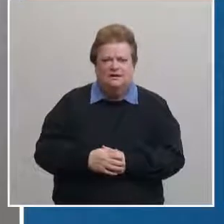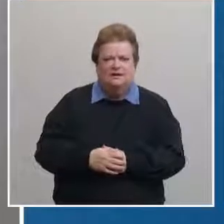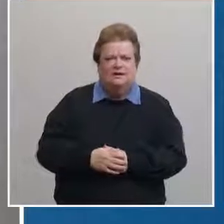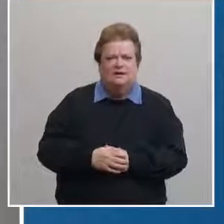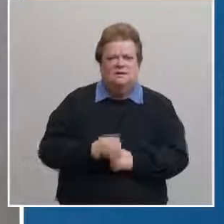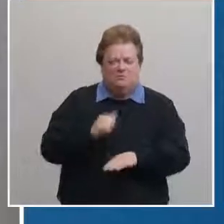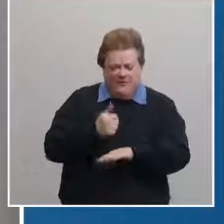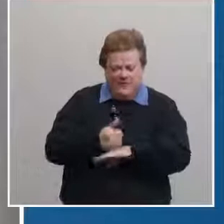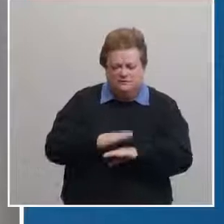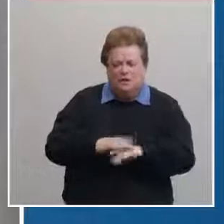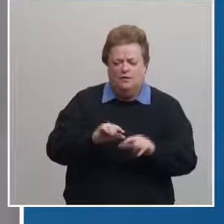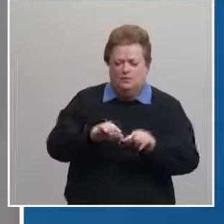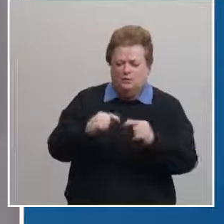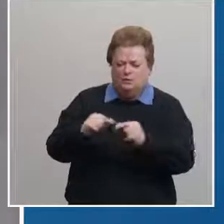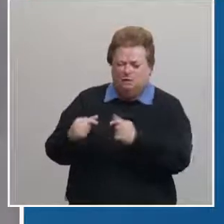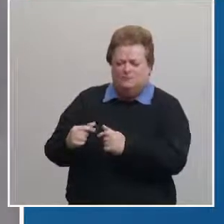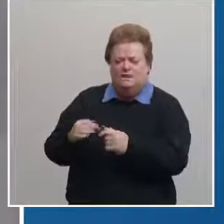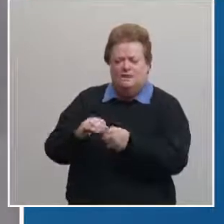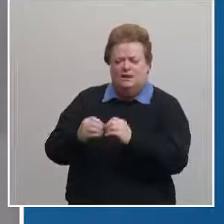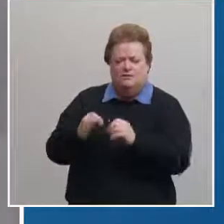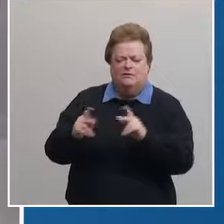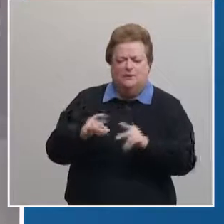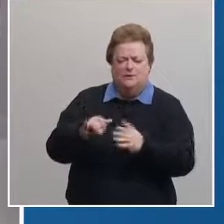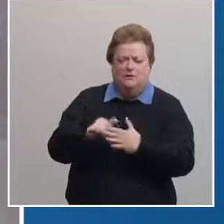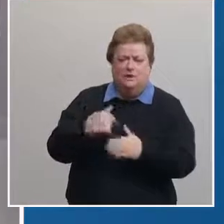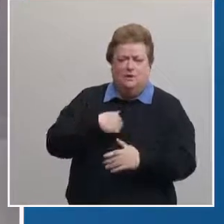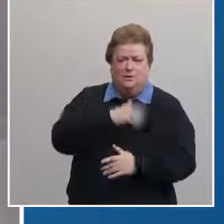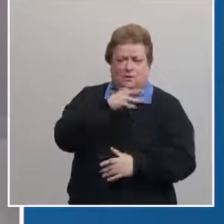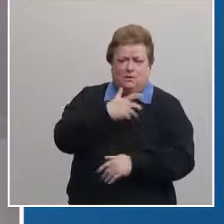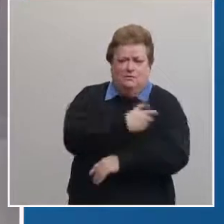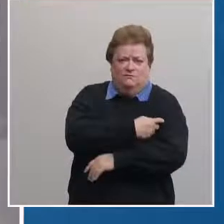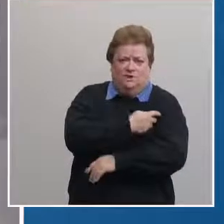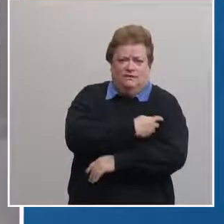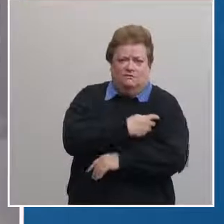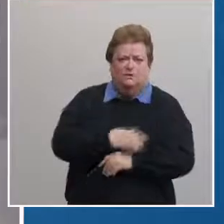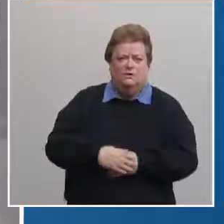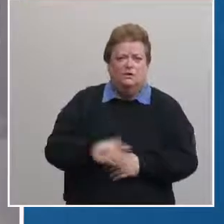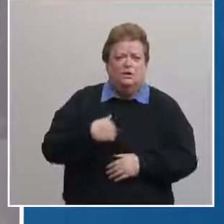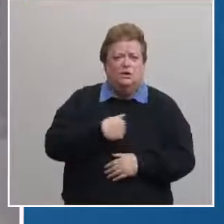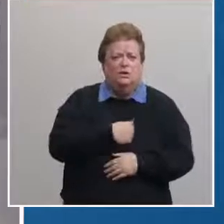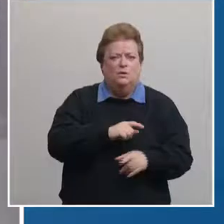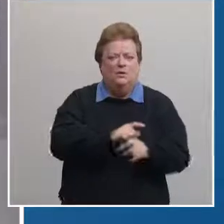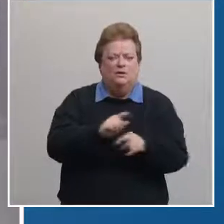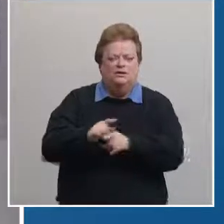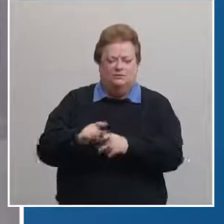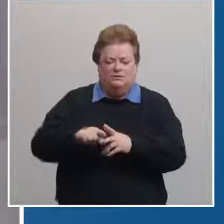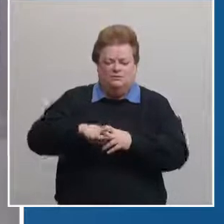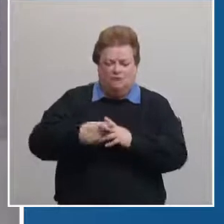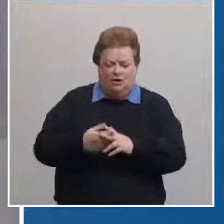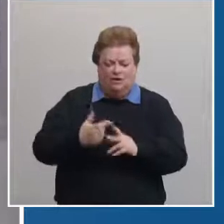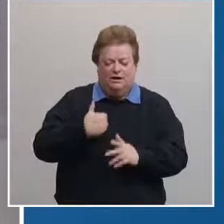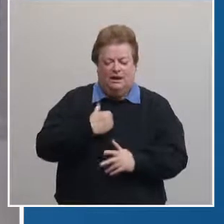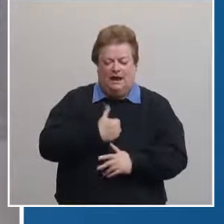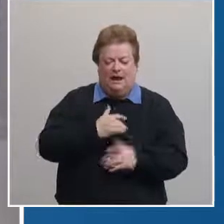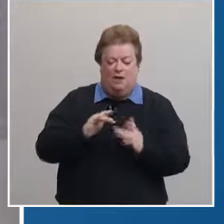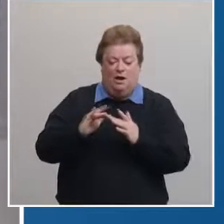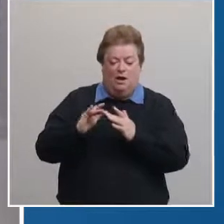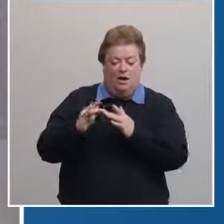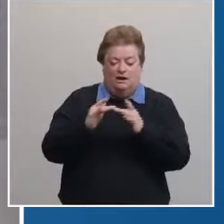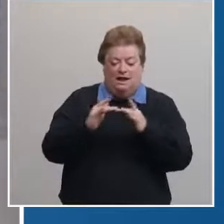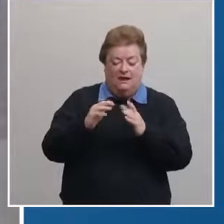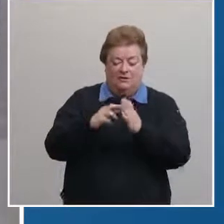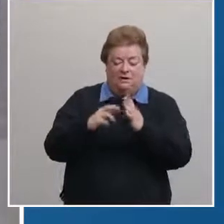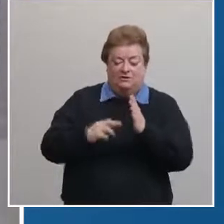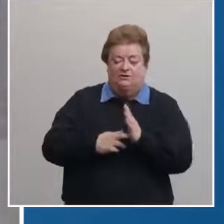serving and the number of people being vaccinated we also launched our new online coven 19 vaccine registration